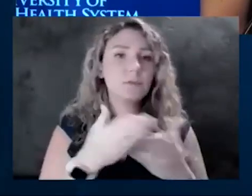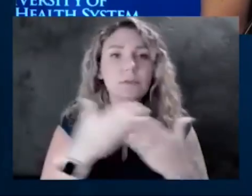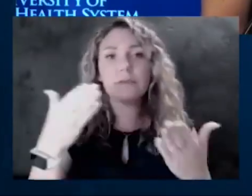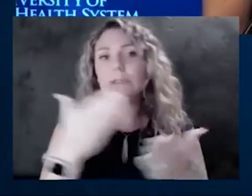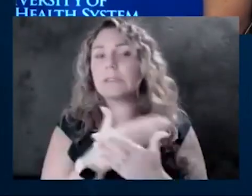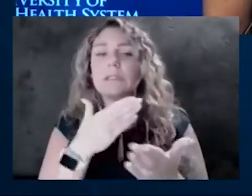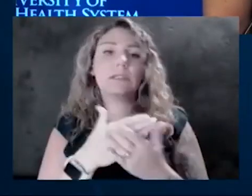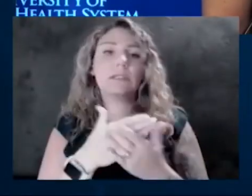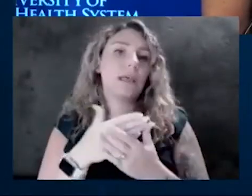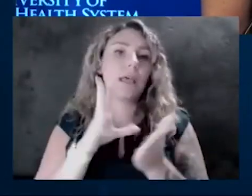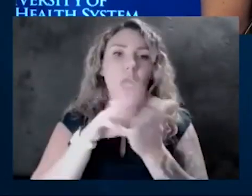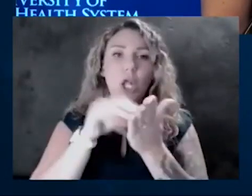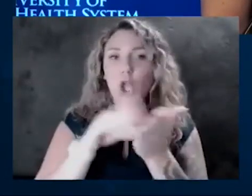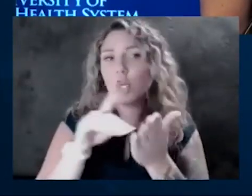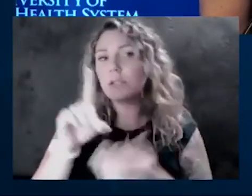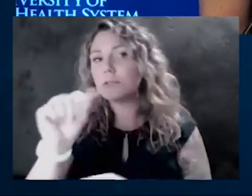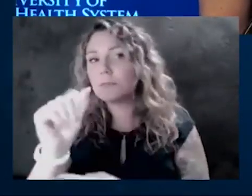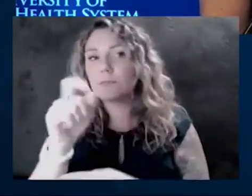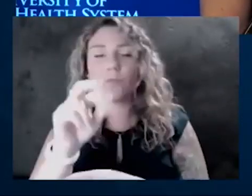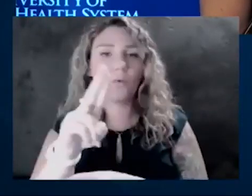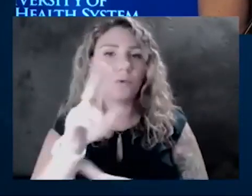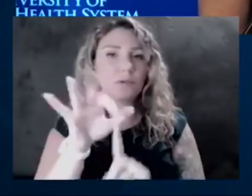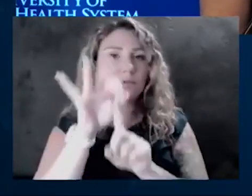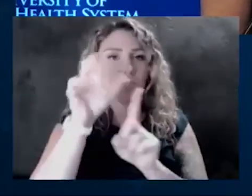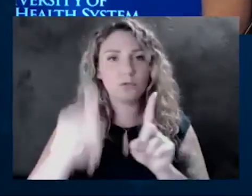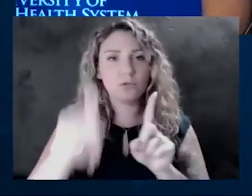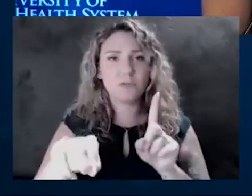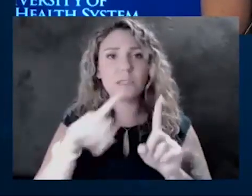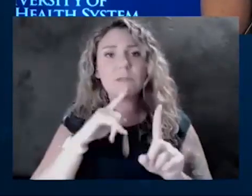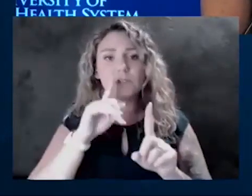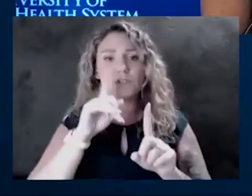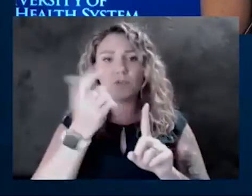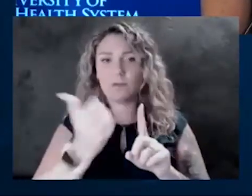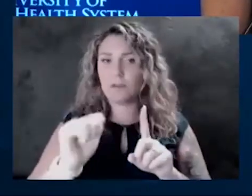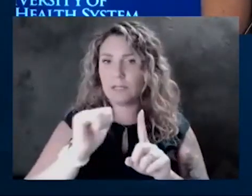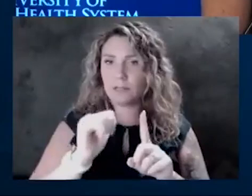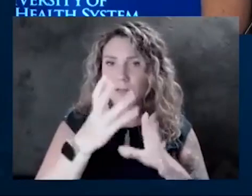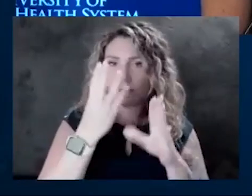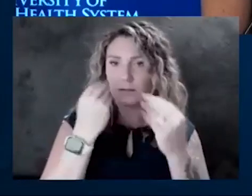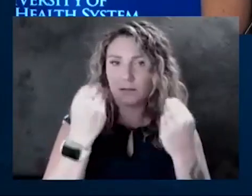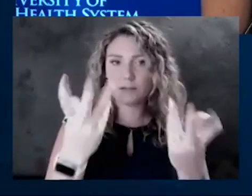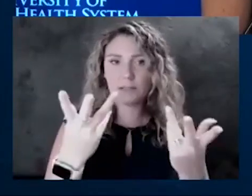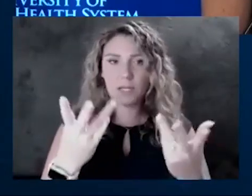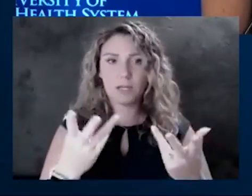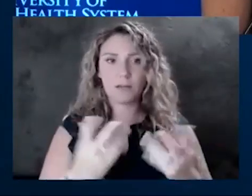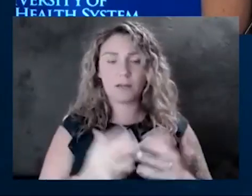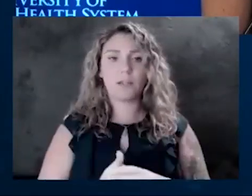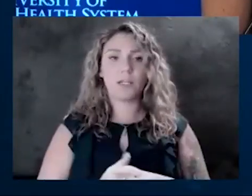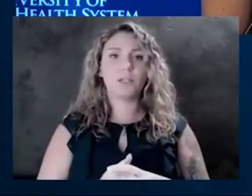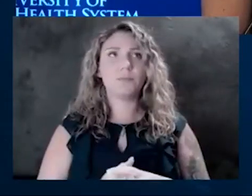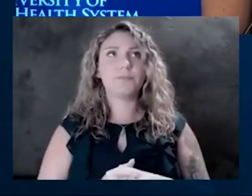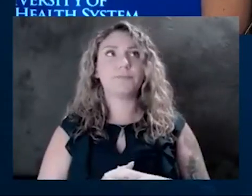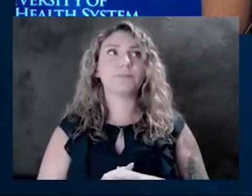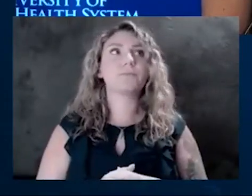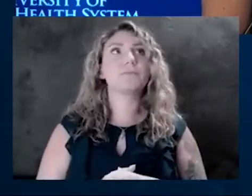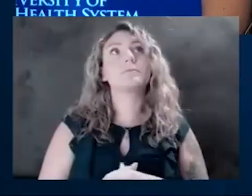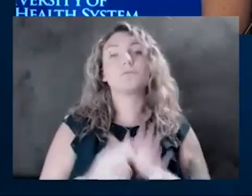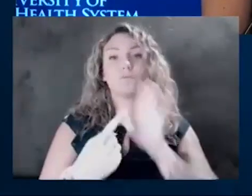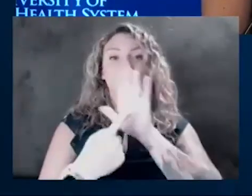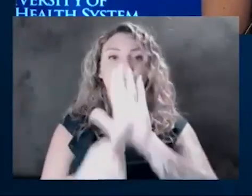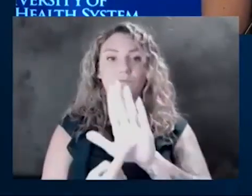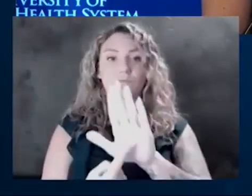need. But just on the whole, is there any data that lays out some of or